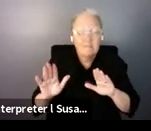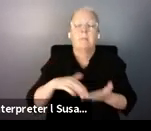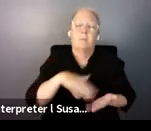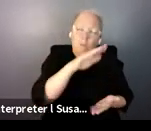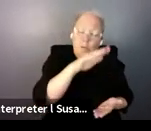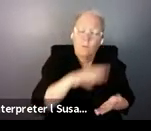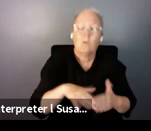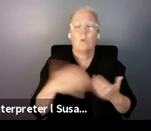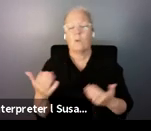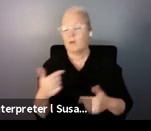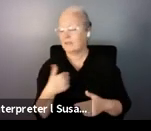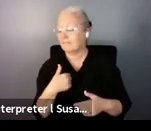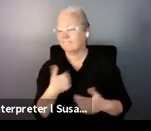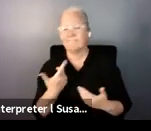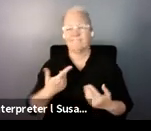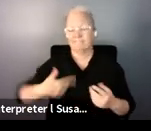in our environment,